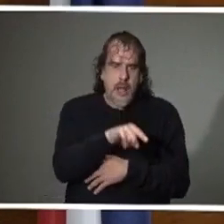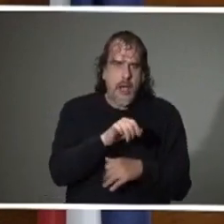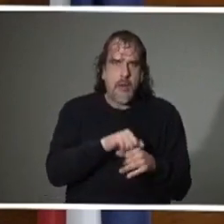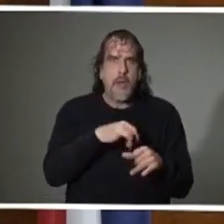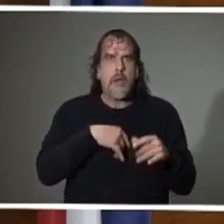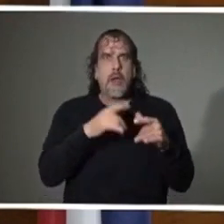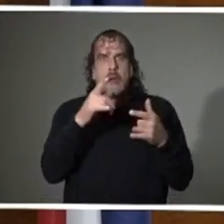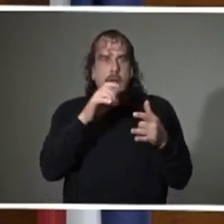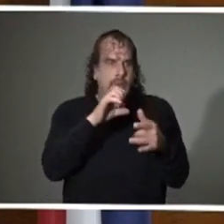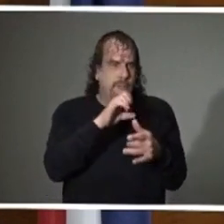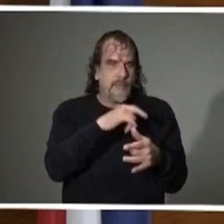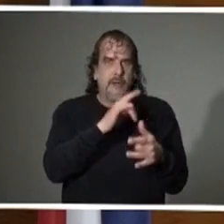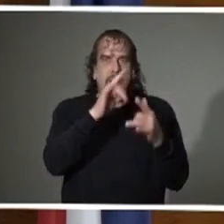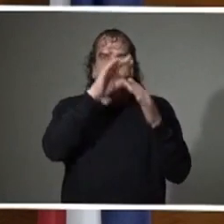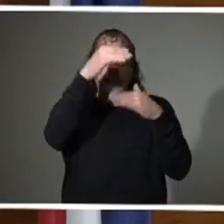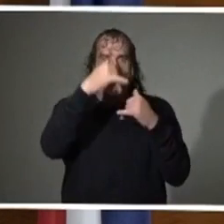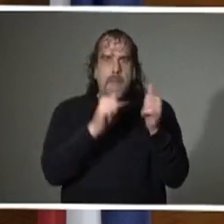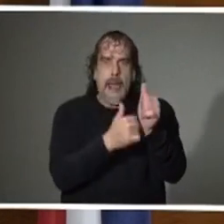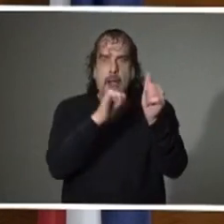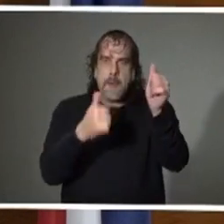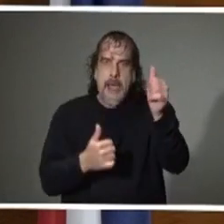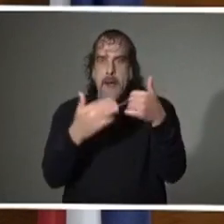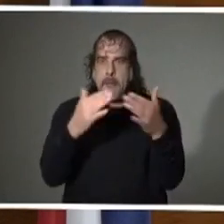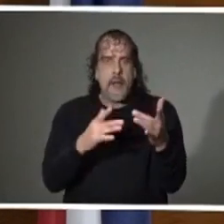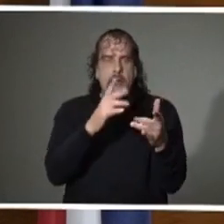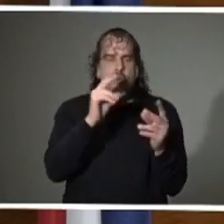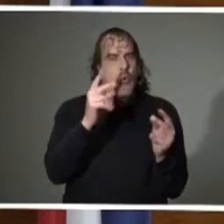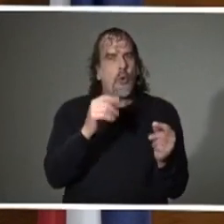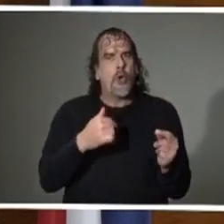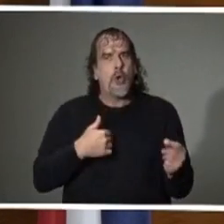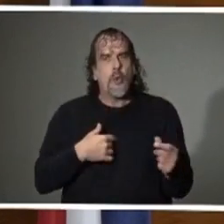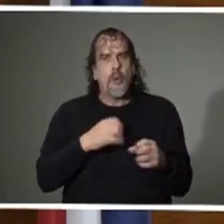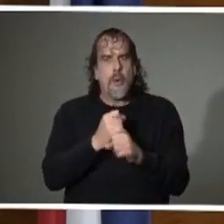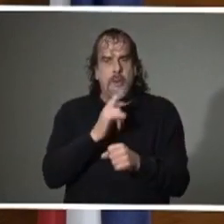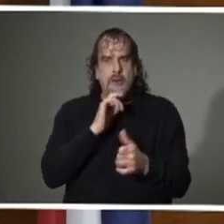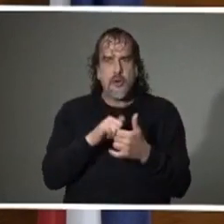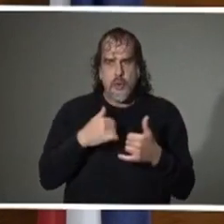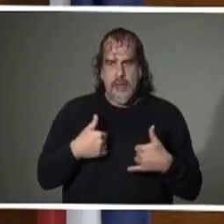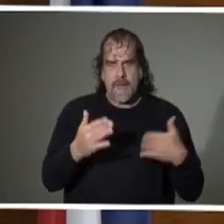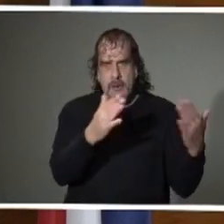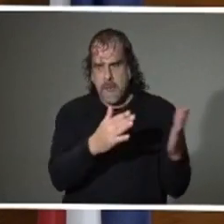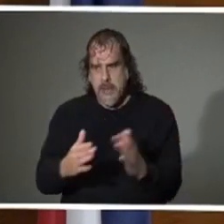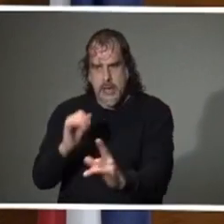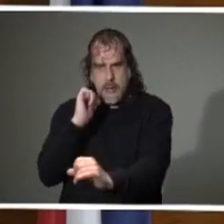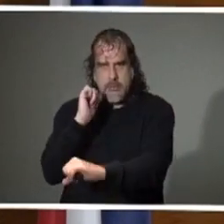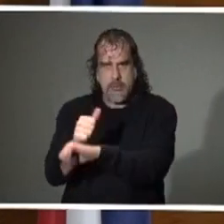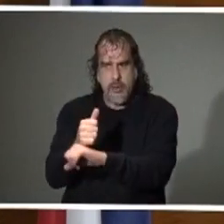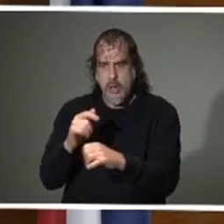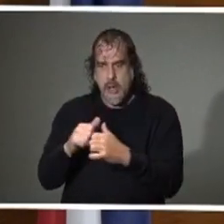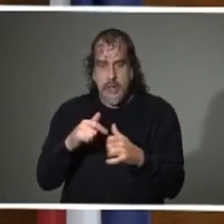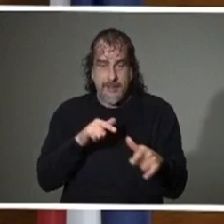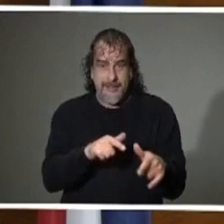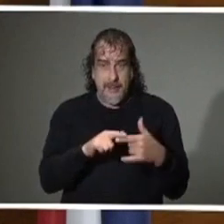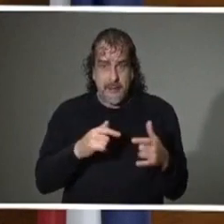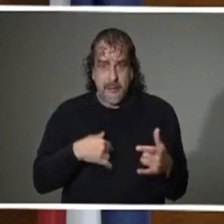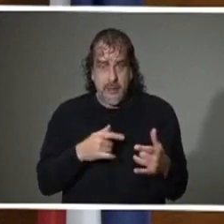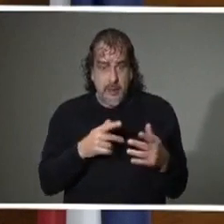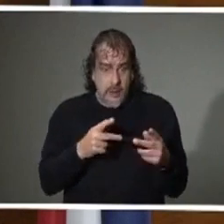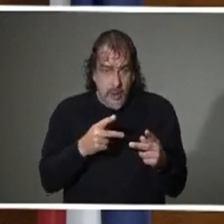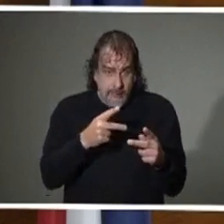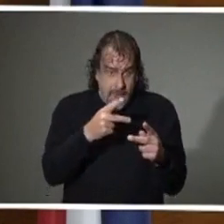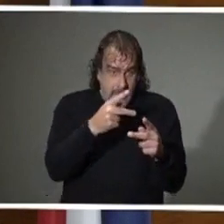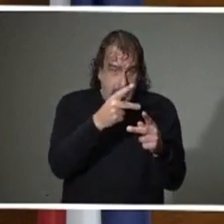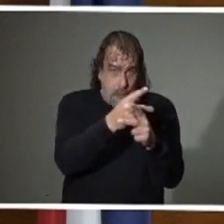at Shelby and Community College, et cetera. We want to make sure that we have contingencies in place if things were to continue to get significantly